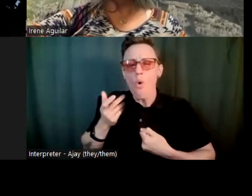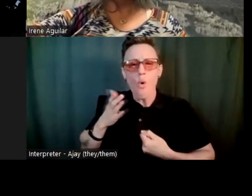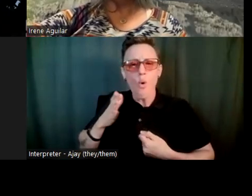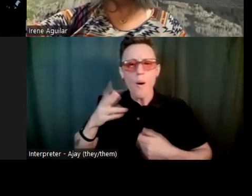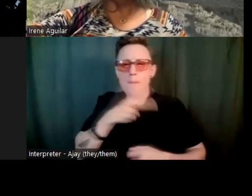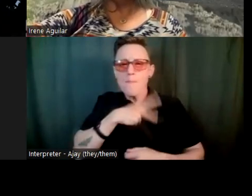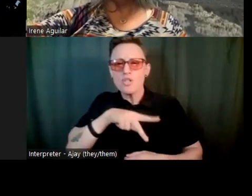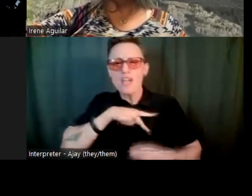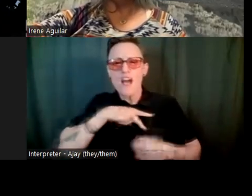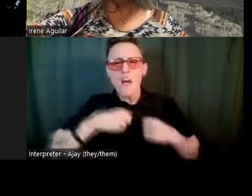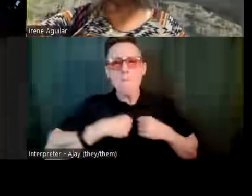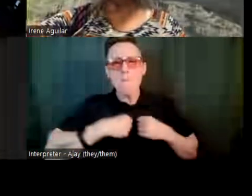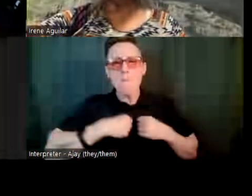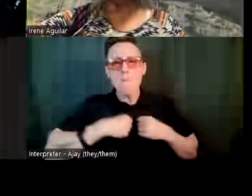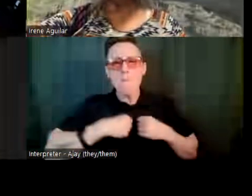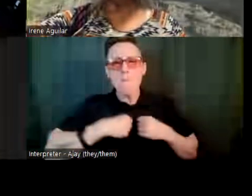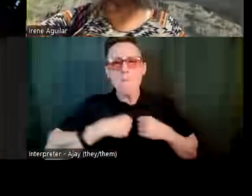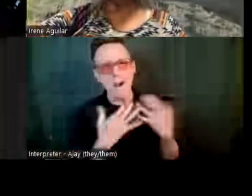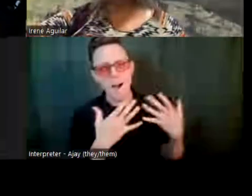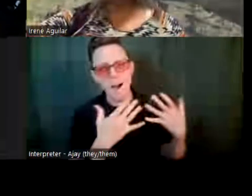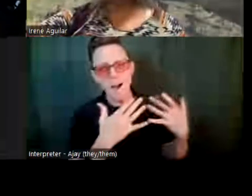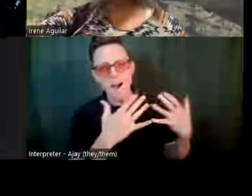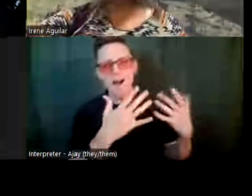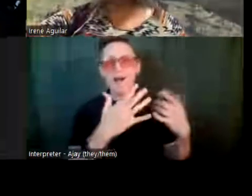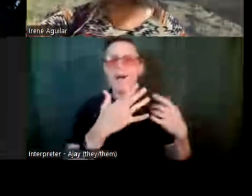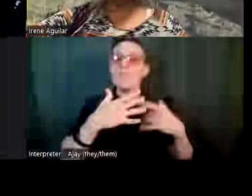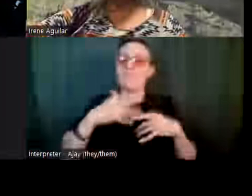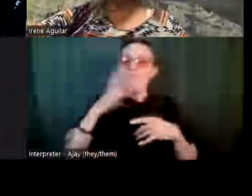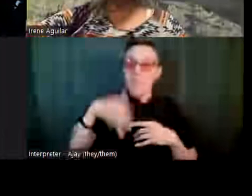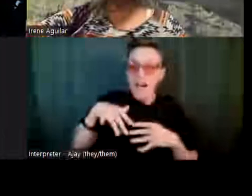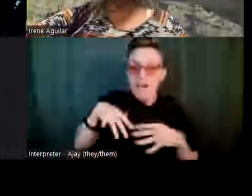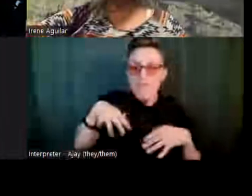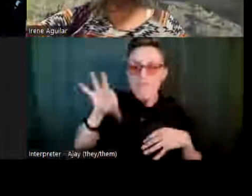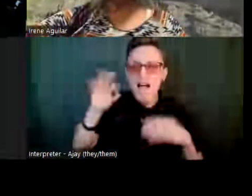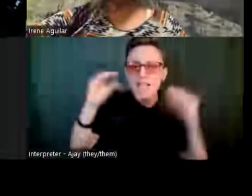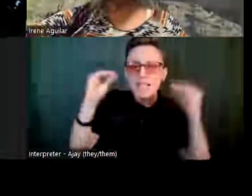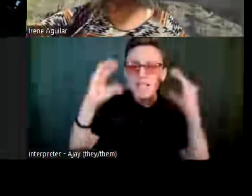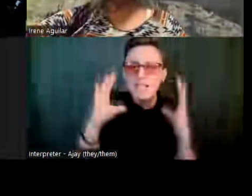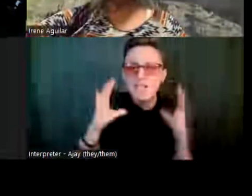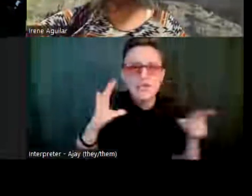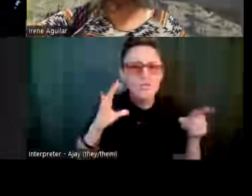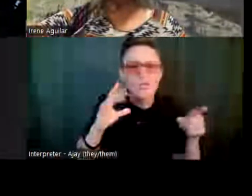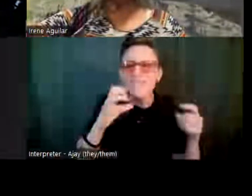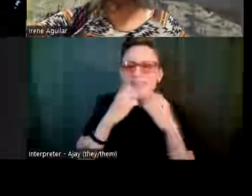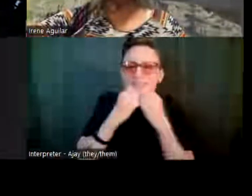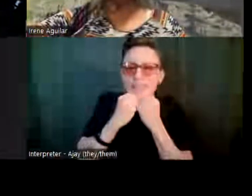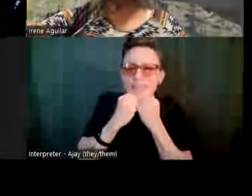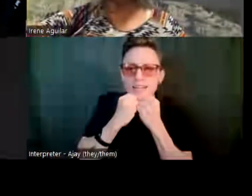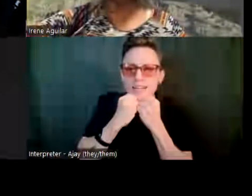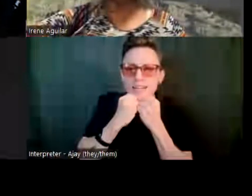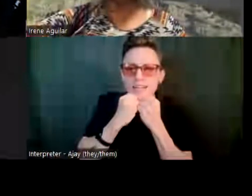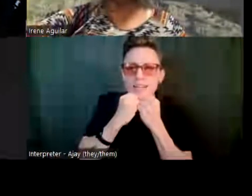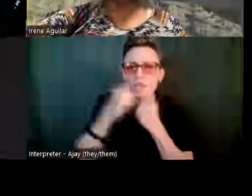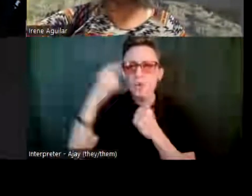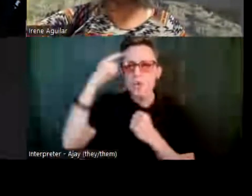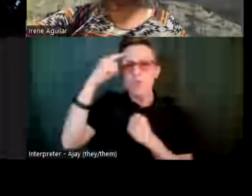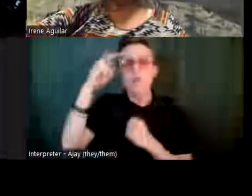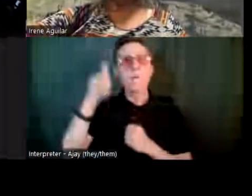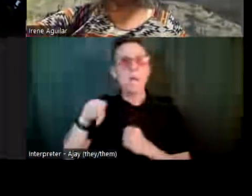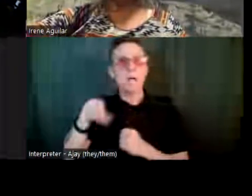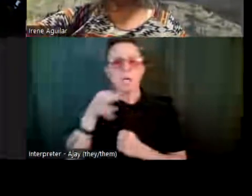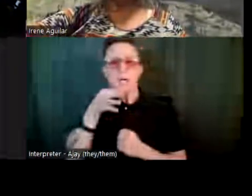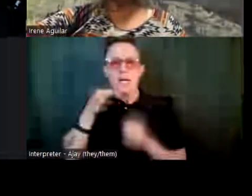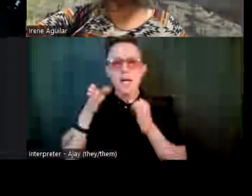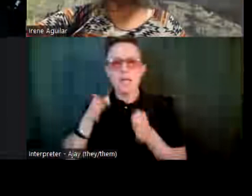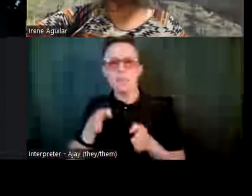biggest message is teachers and people who care. A lot of times we think it has to be expertise, but I